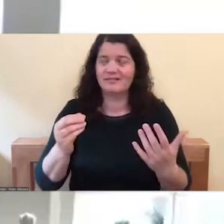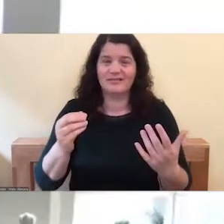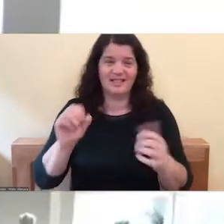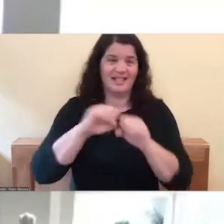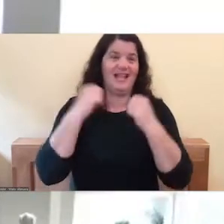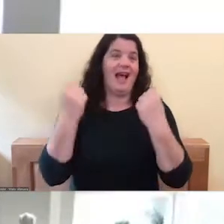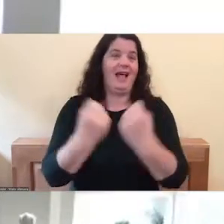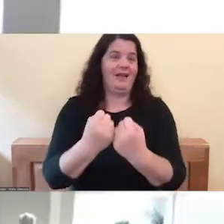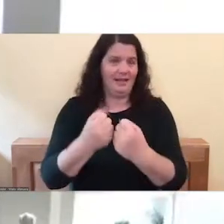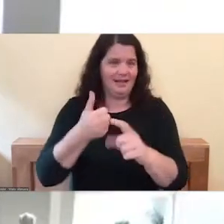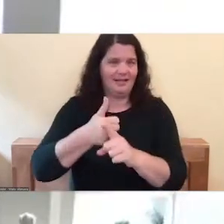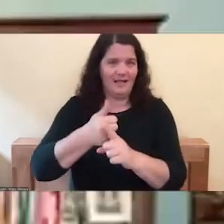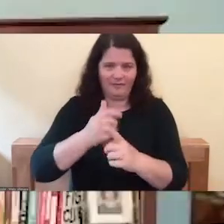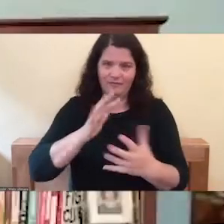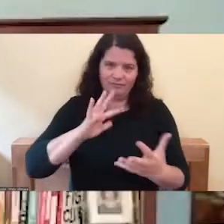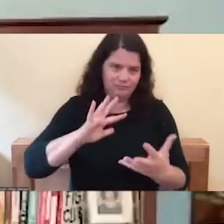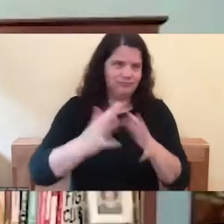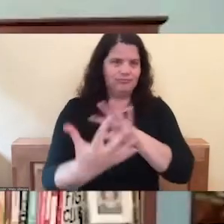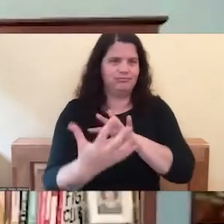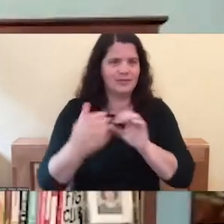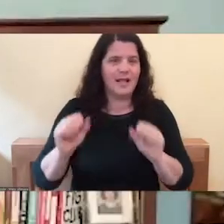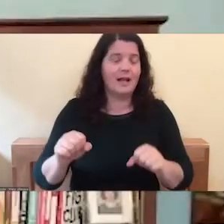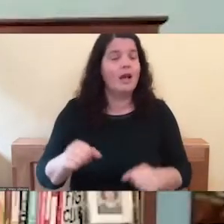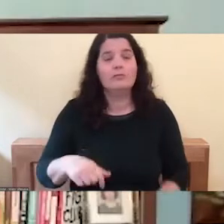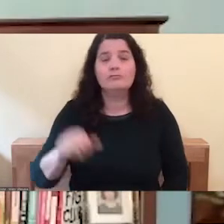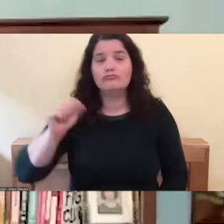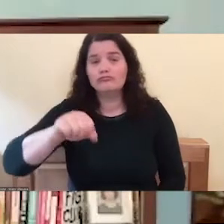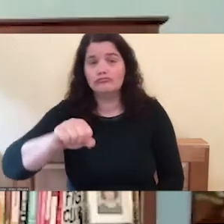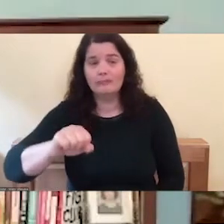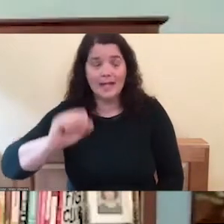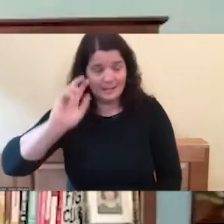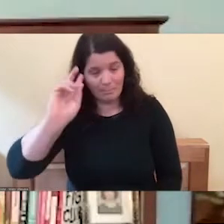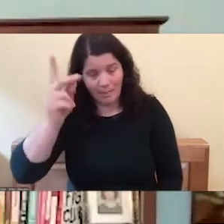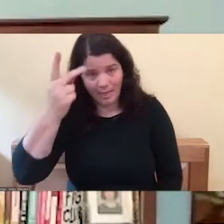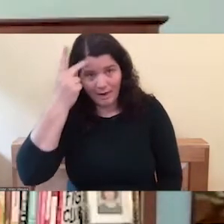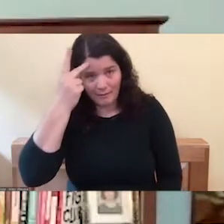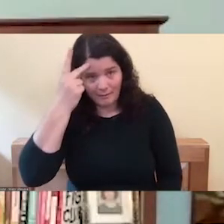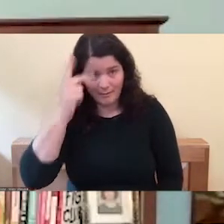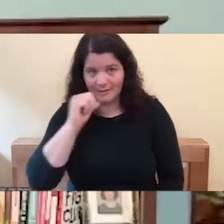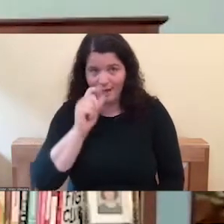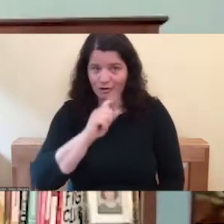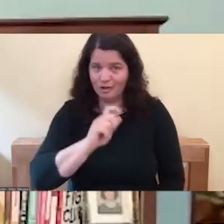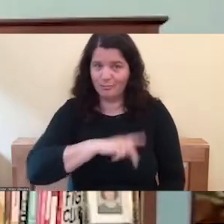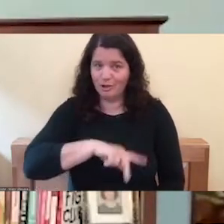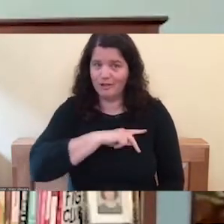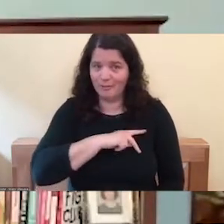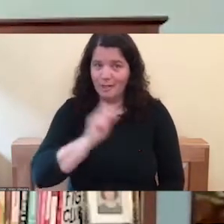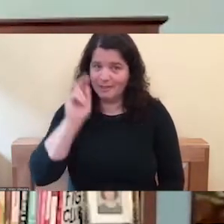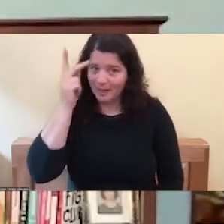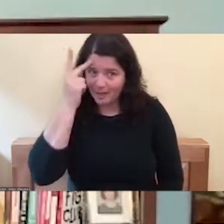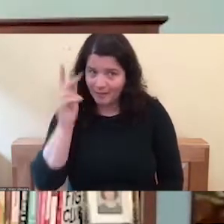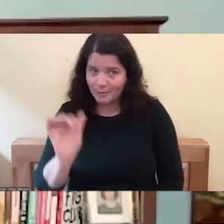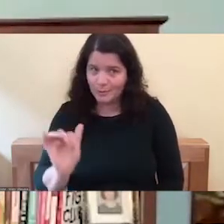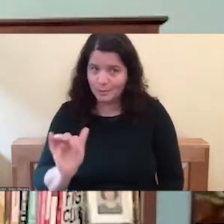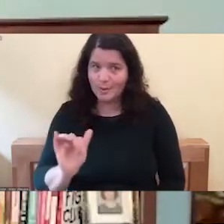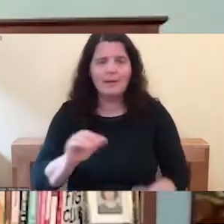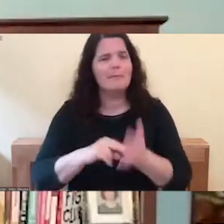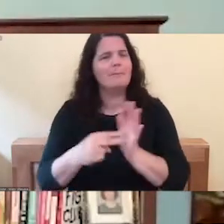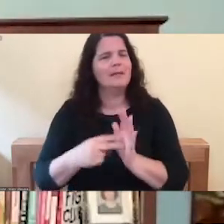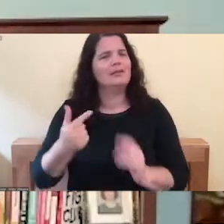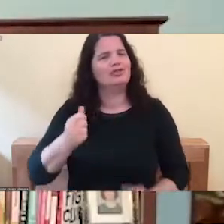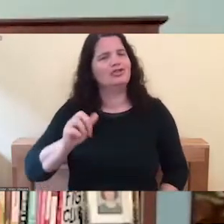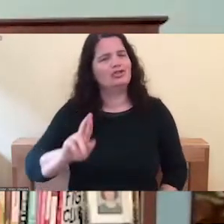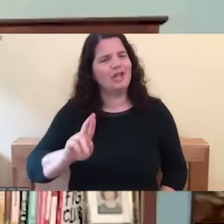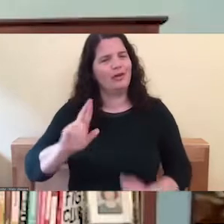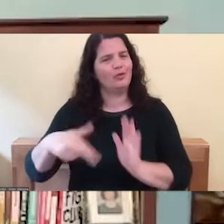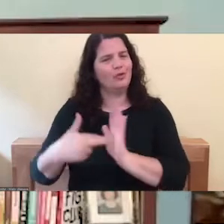it's a huge change. It's a political act as well as the personal act, if you think about it, because it means that these gender roles, which have been